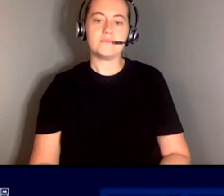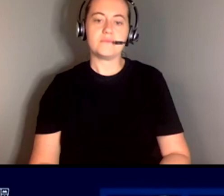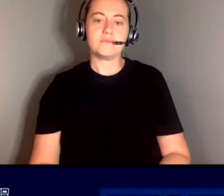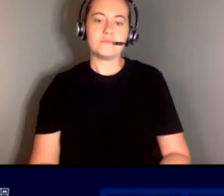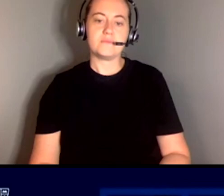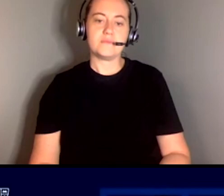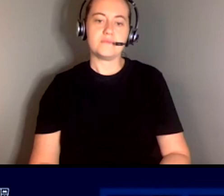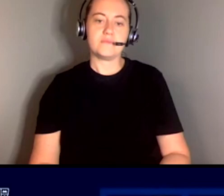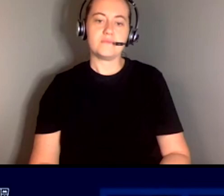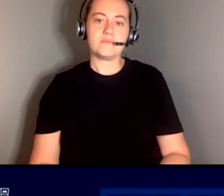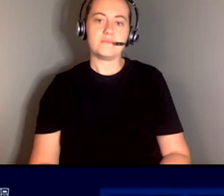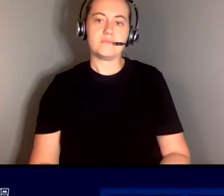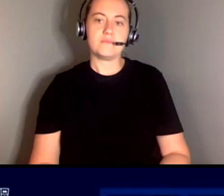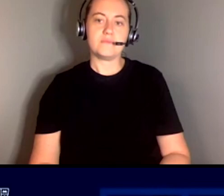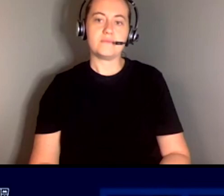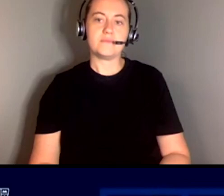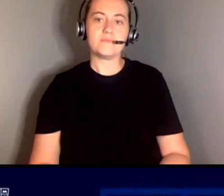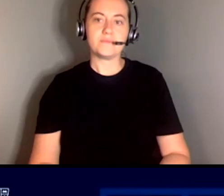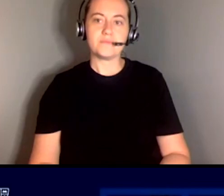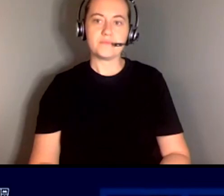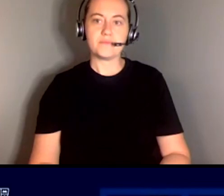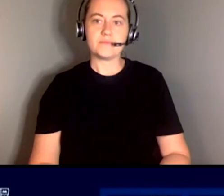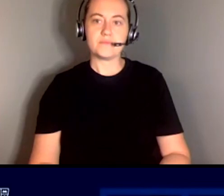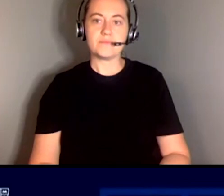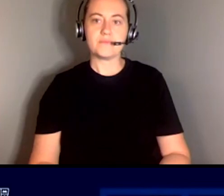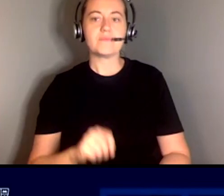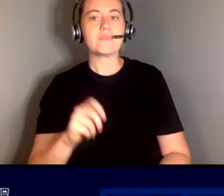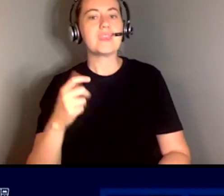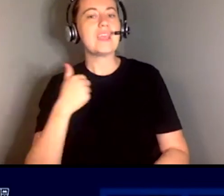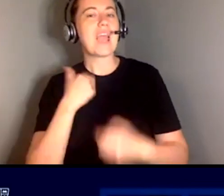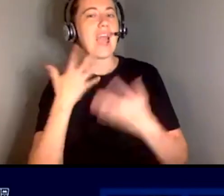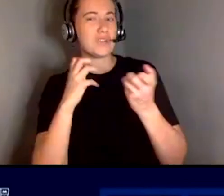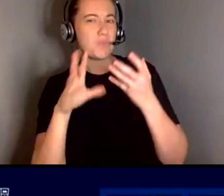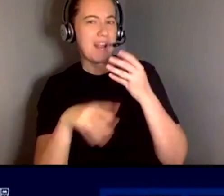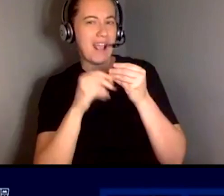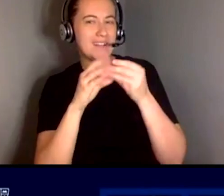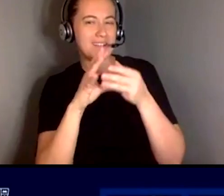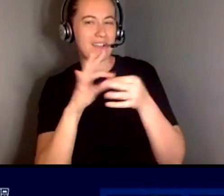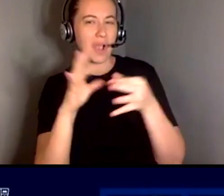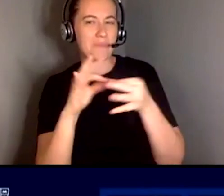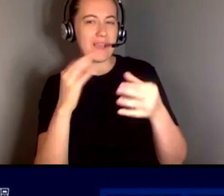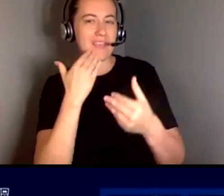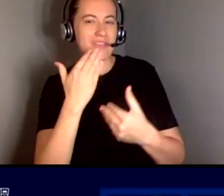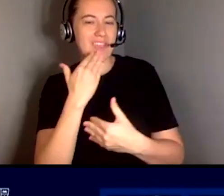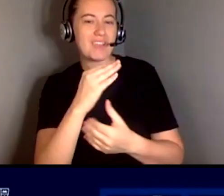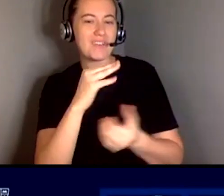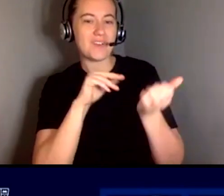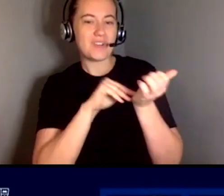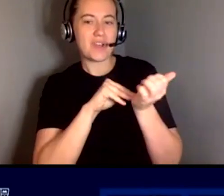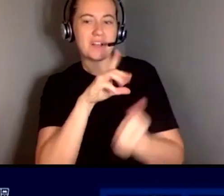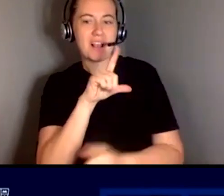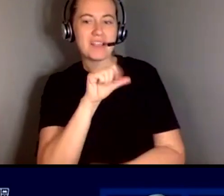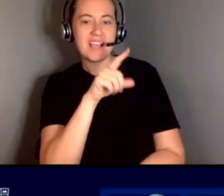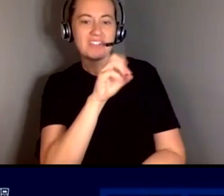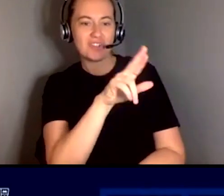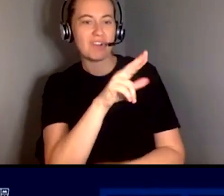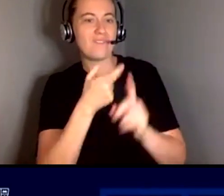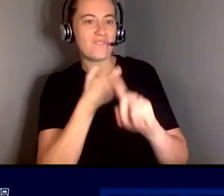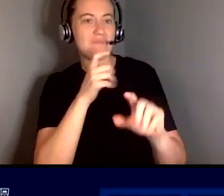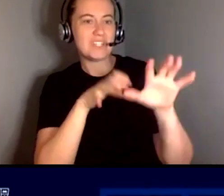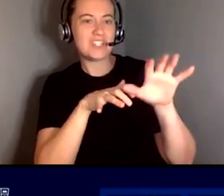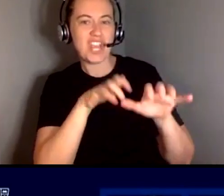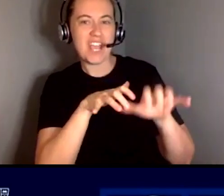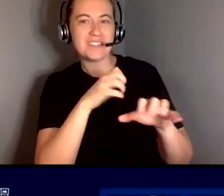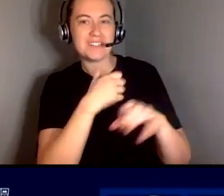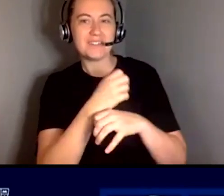i just wanted to make a comment and actually thank you dr lester from the chat to um to